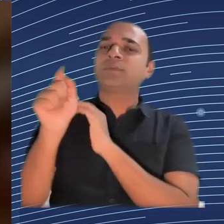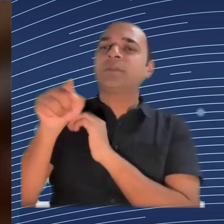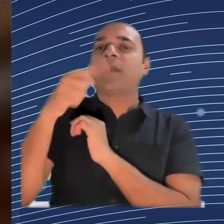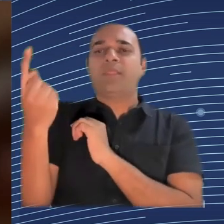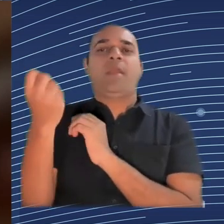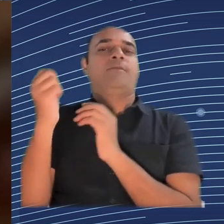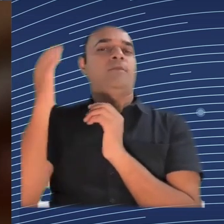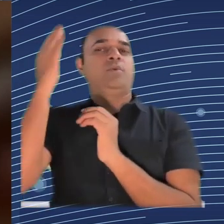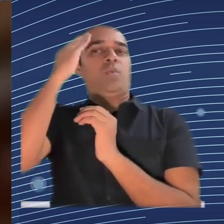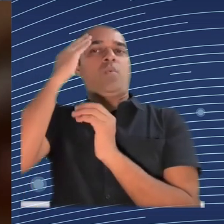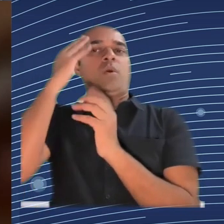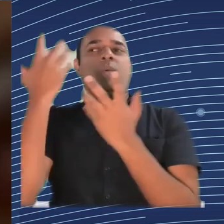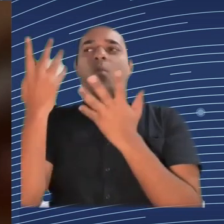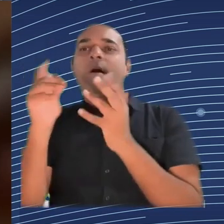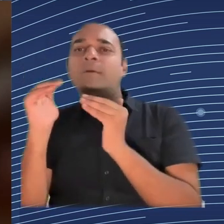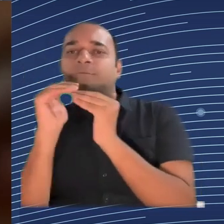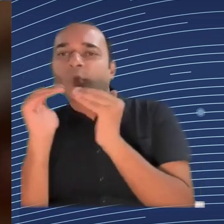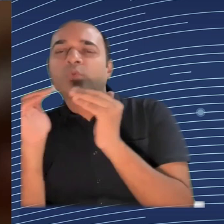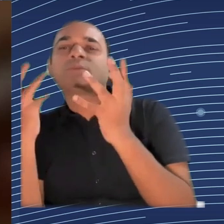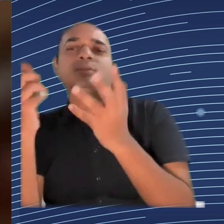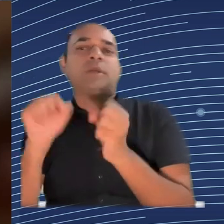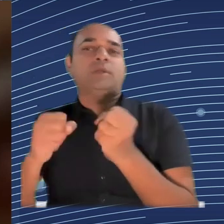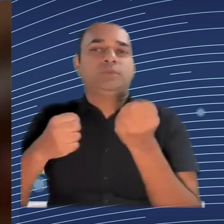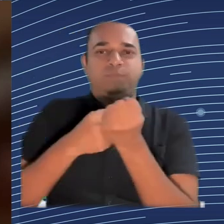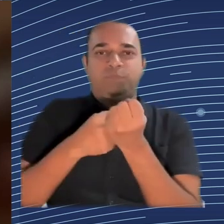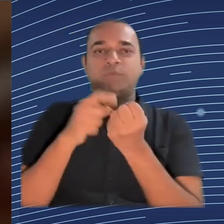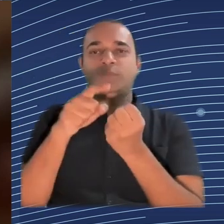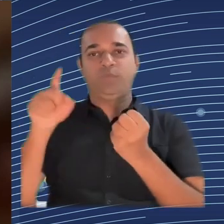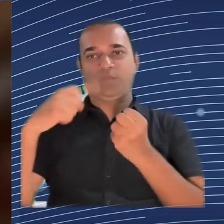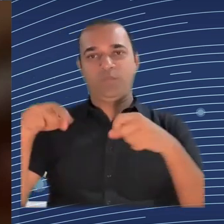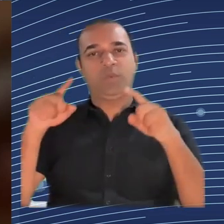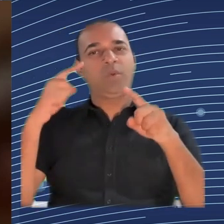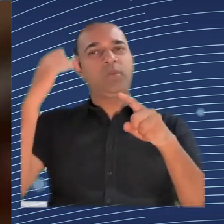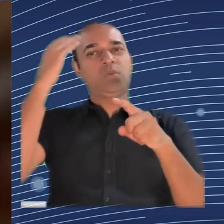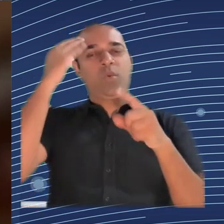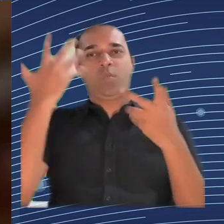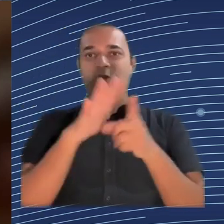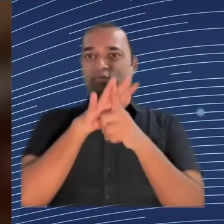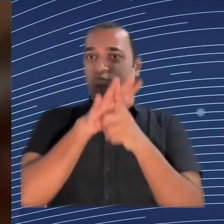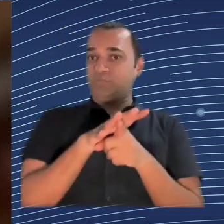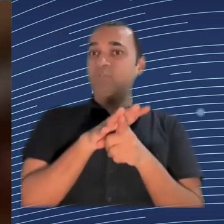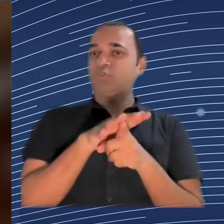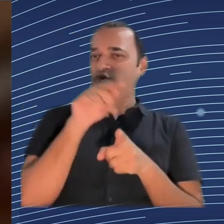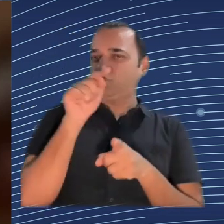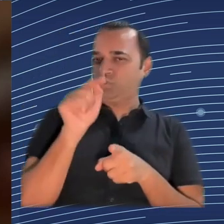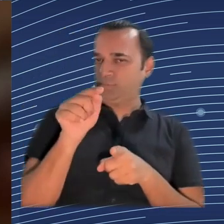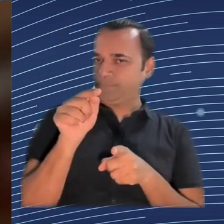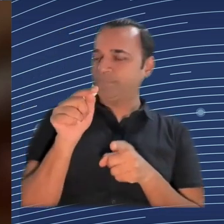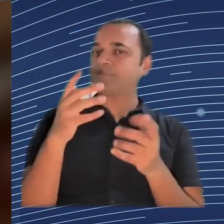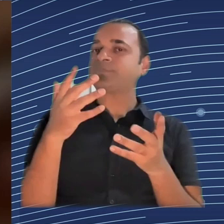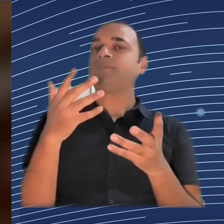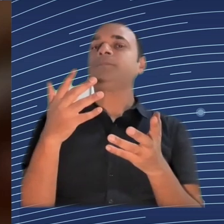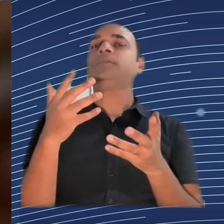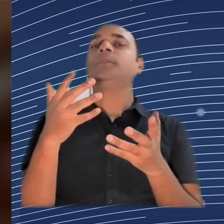voice your interest, but you need different levels of skills and of people involved. And it also means you need to involve external experts